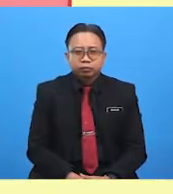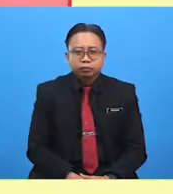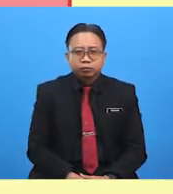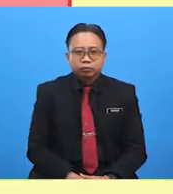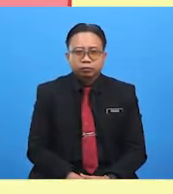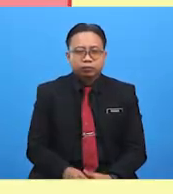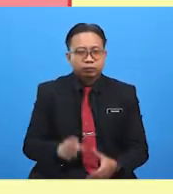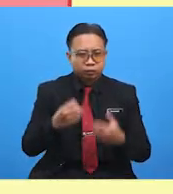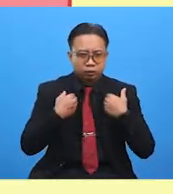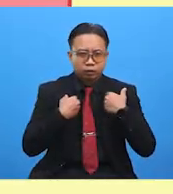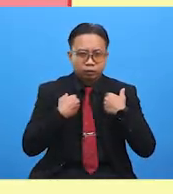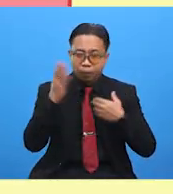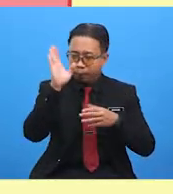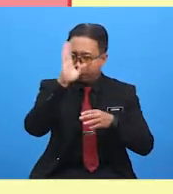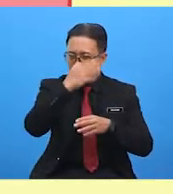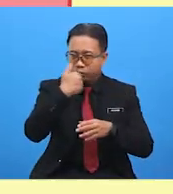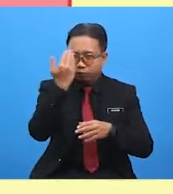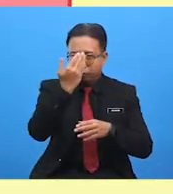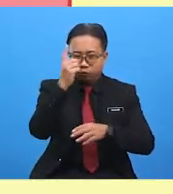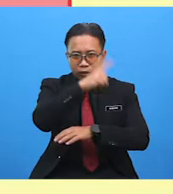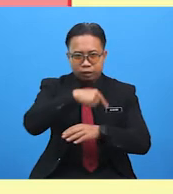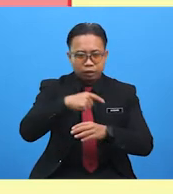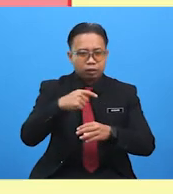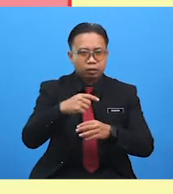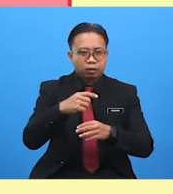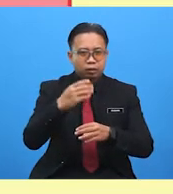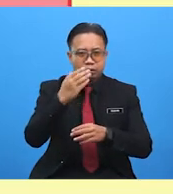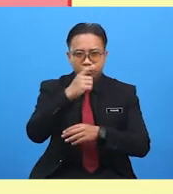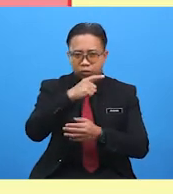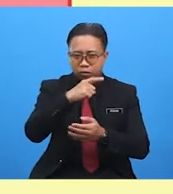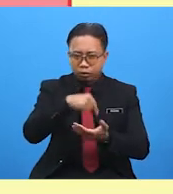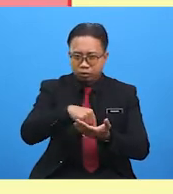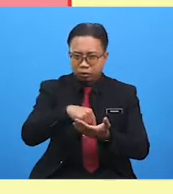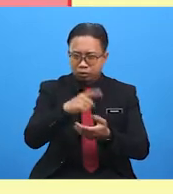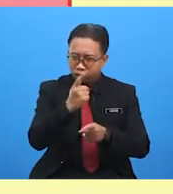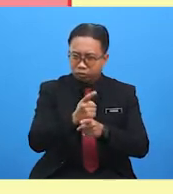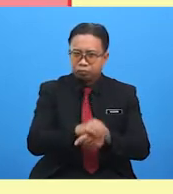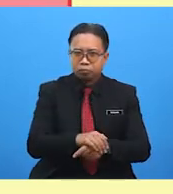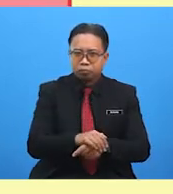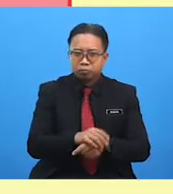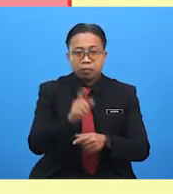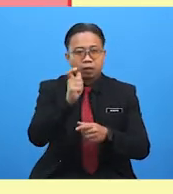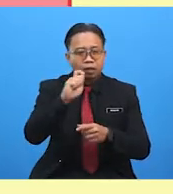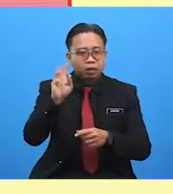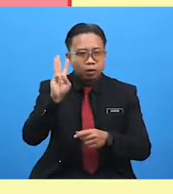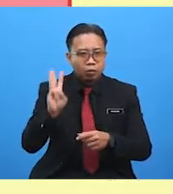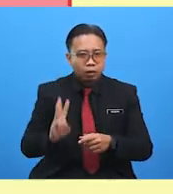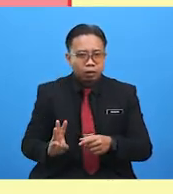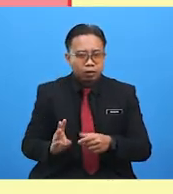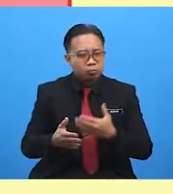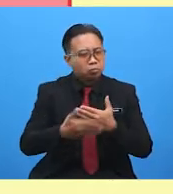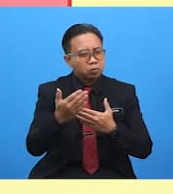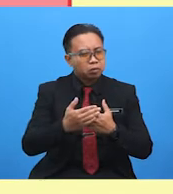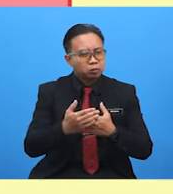Such a beautiful day today, isn't it? The weather lately is rough.